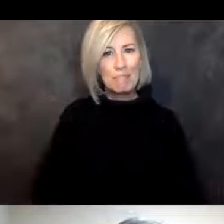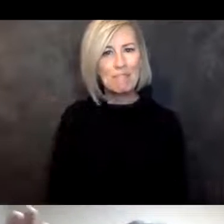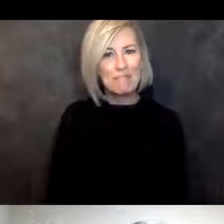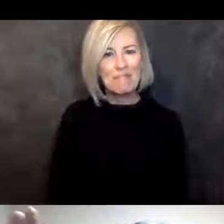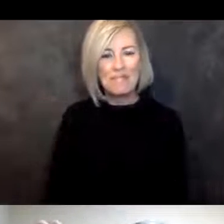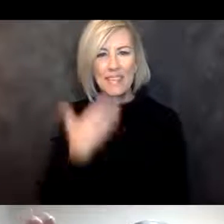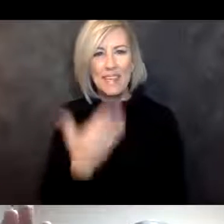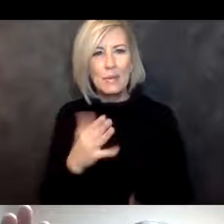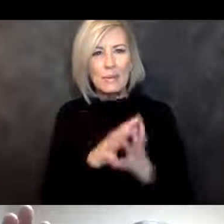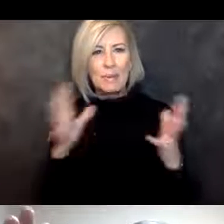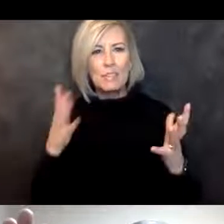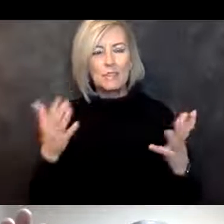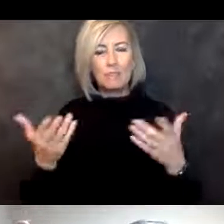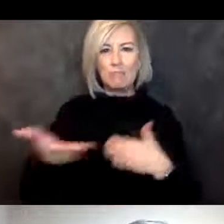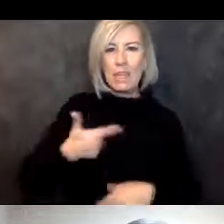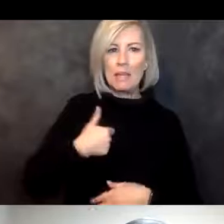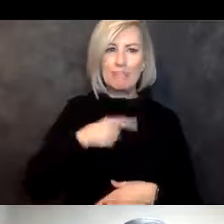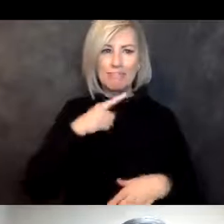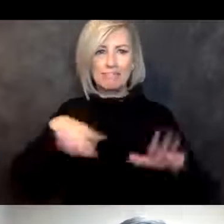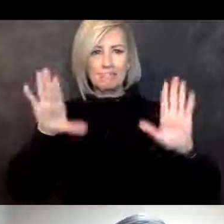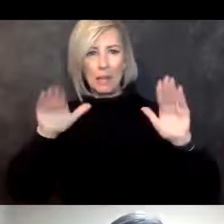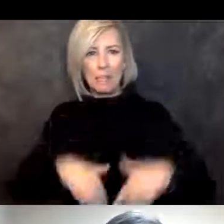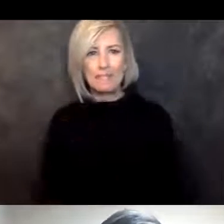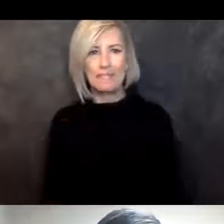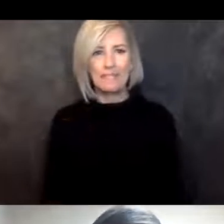Thank you very much for having me. Bye-bye. Bye-bye.